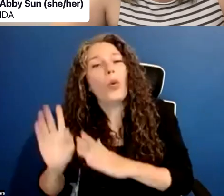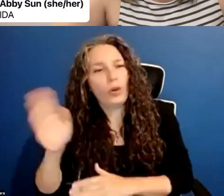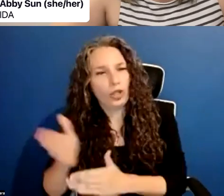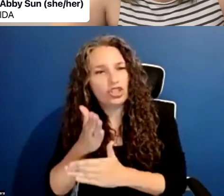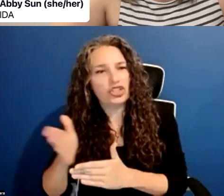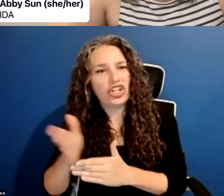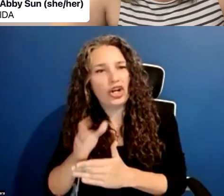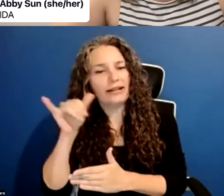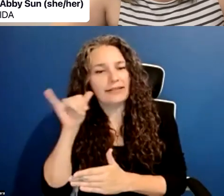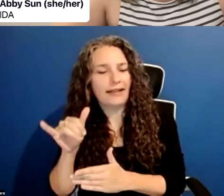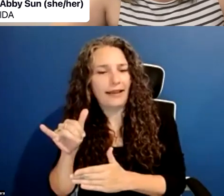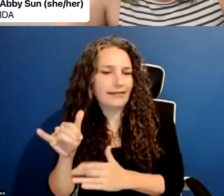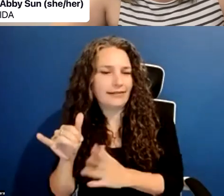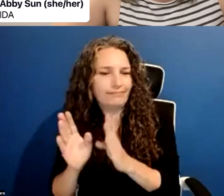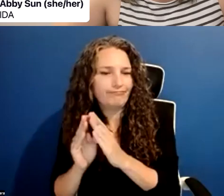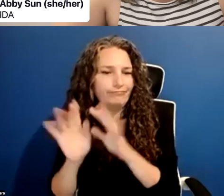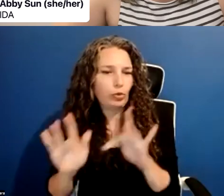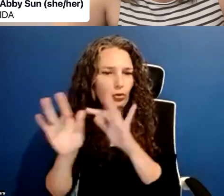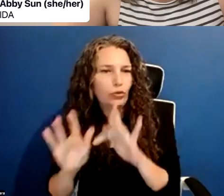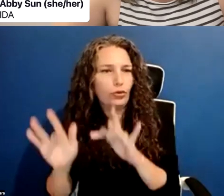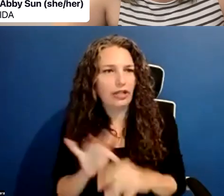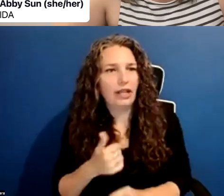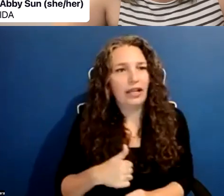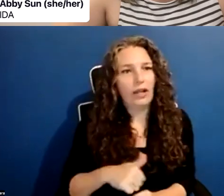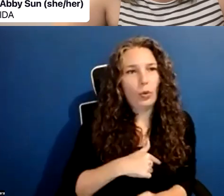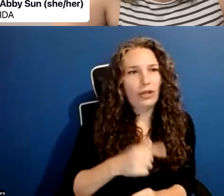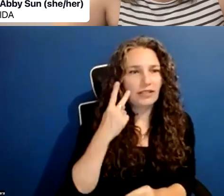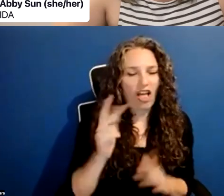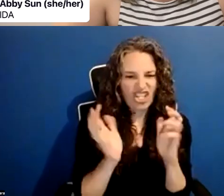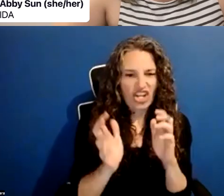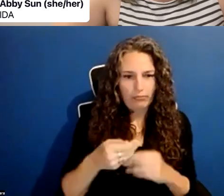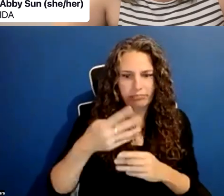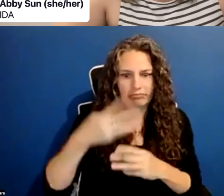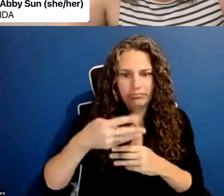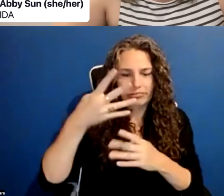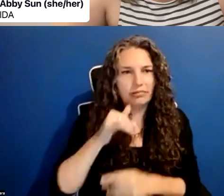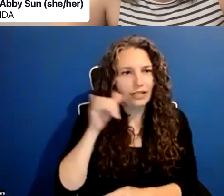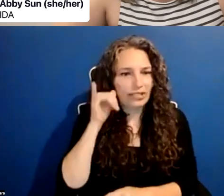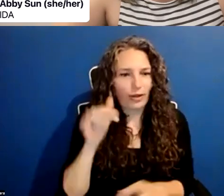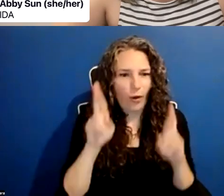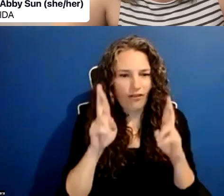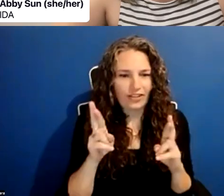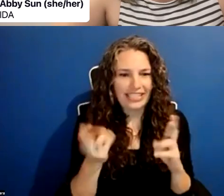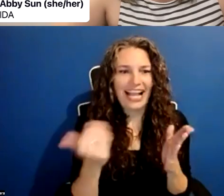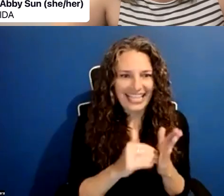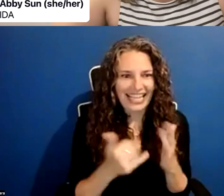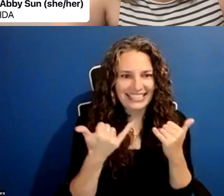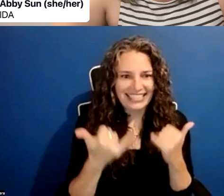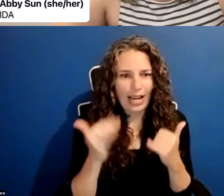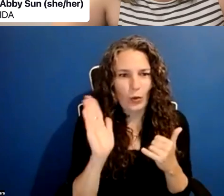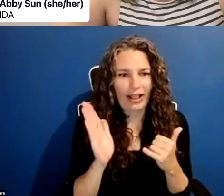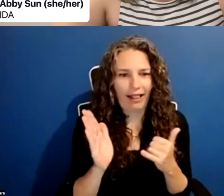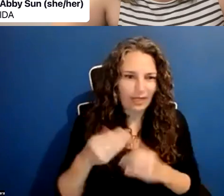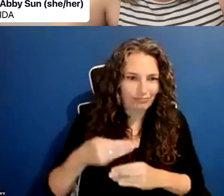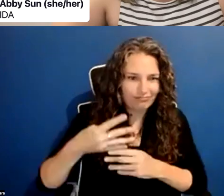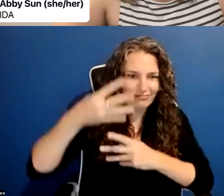The chat was really popping off yesterday, so we hope to see that again today. Hello,